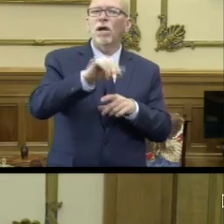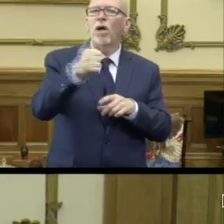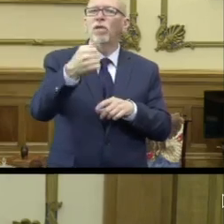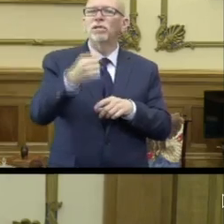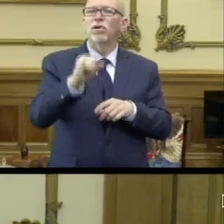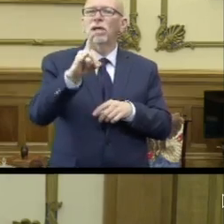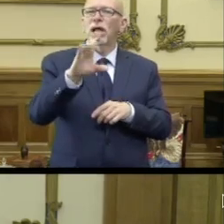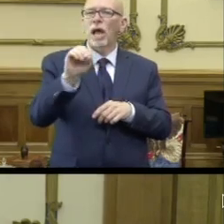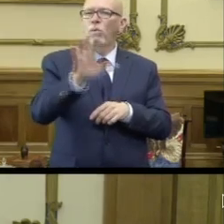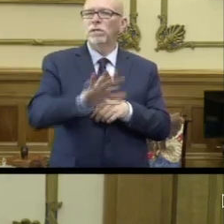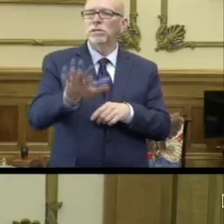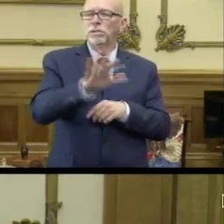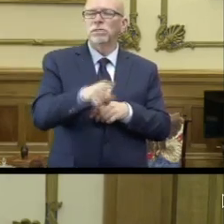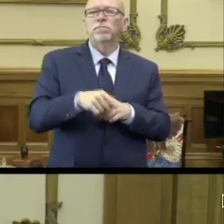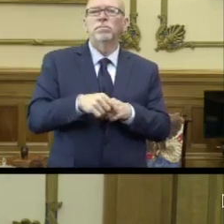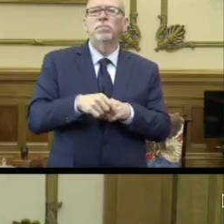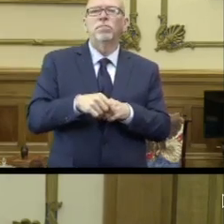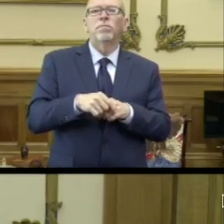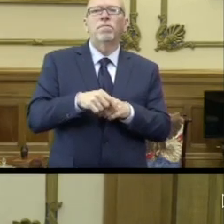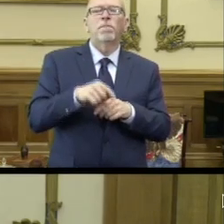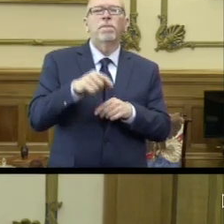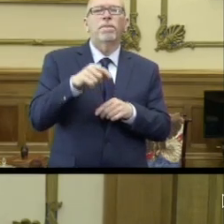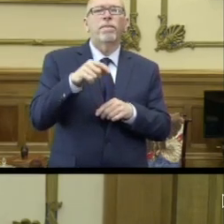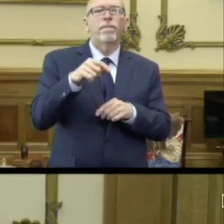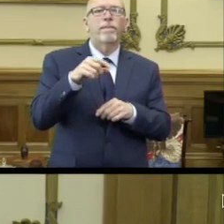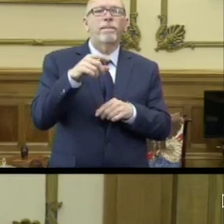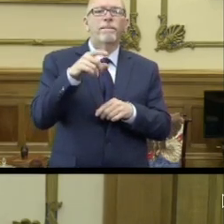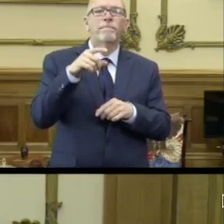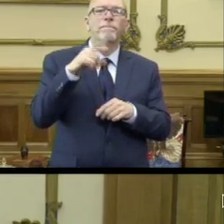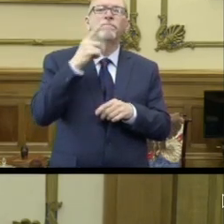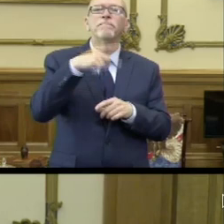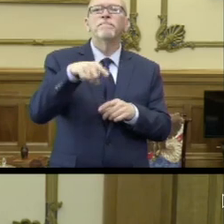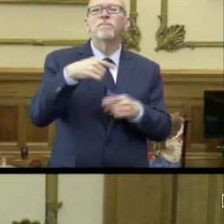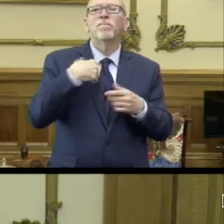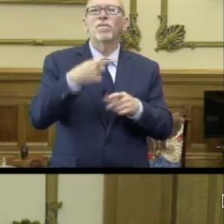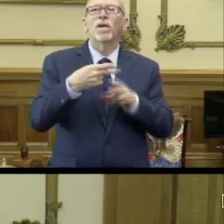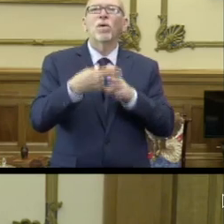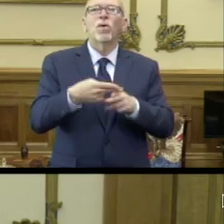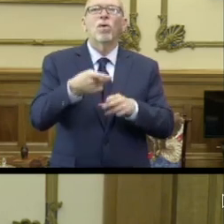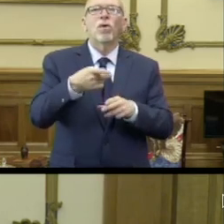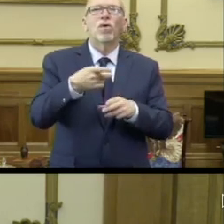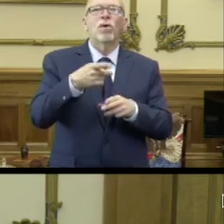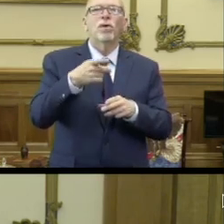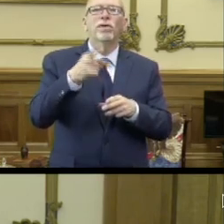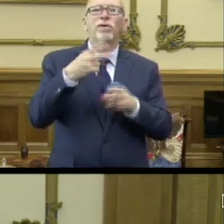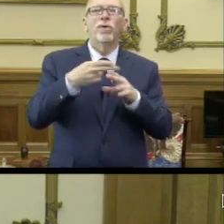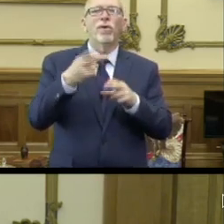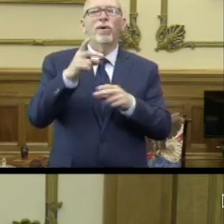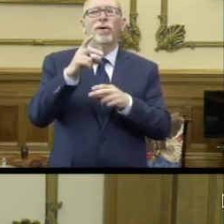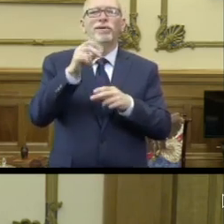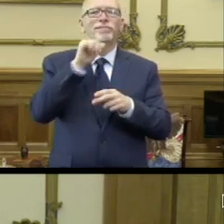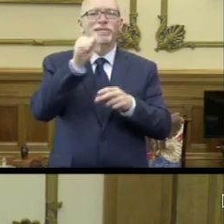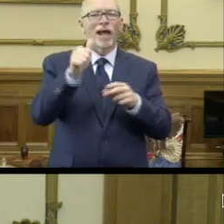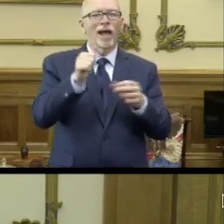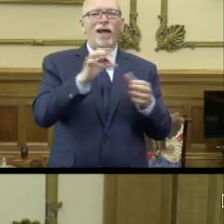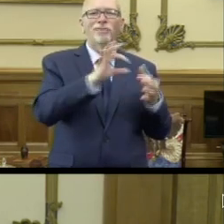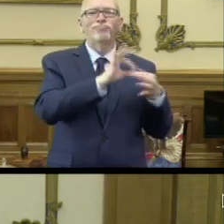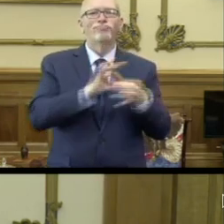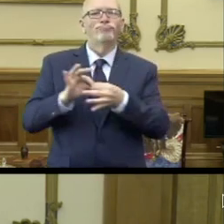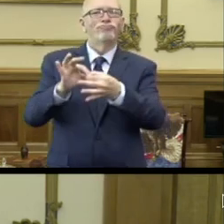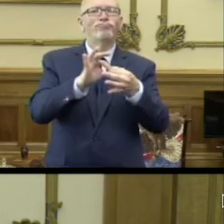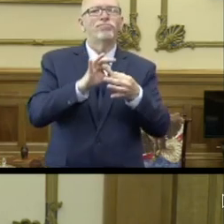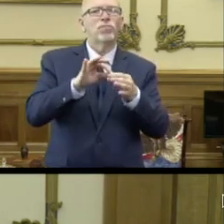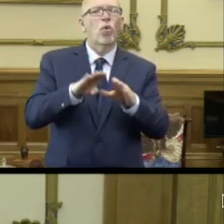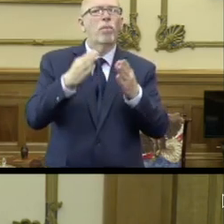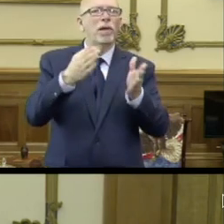counties, said today that Kentucky and Indiana have what she calls disjointed reopening plans. And she's